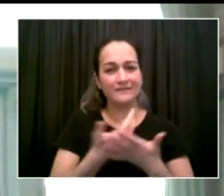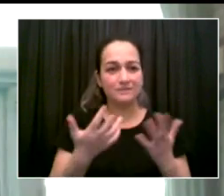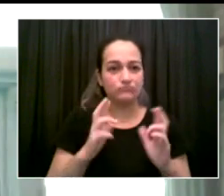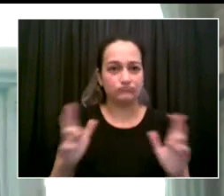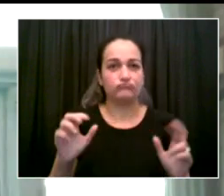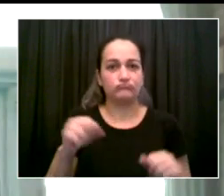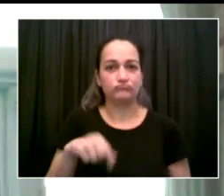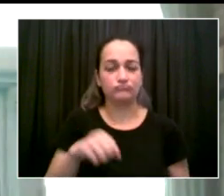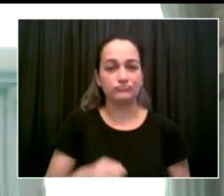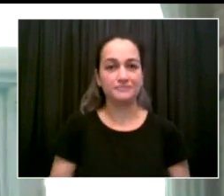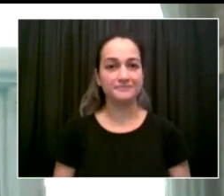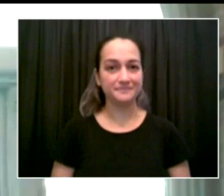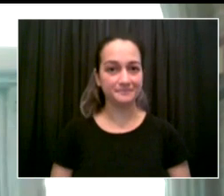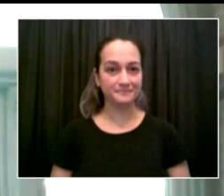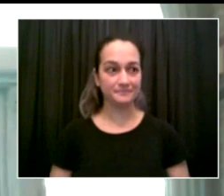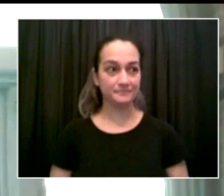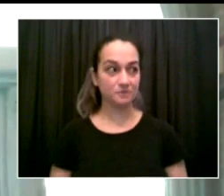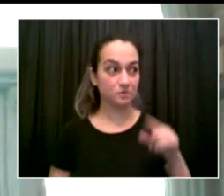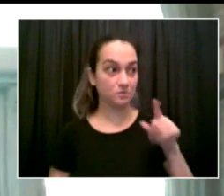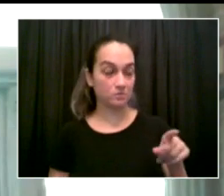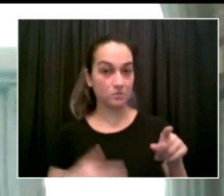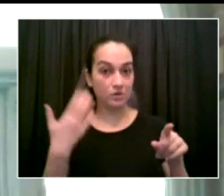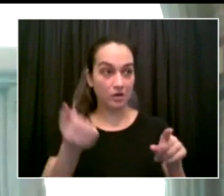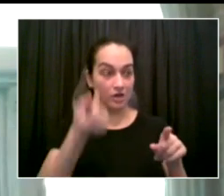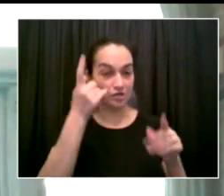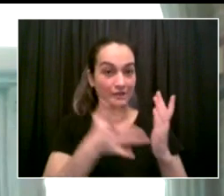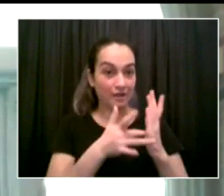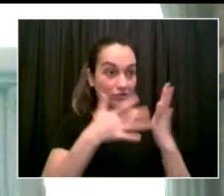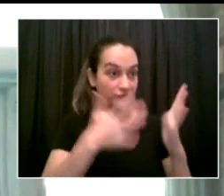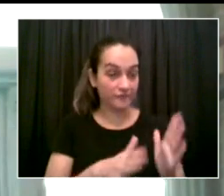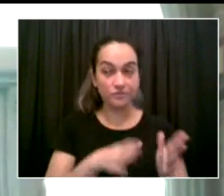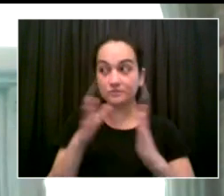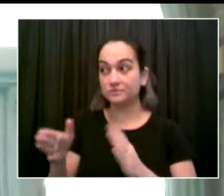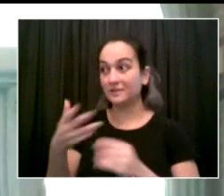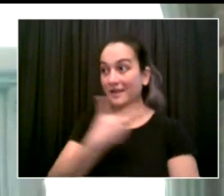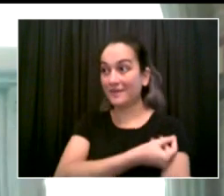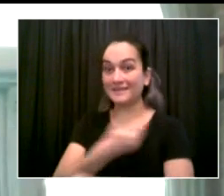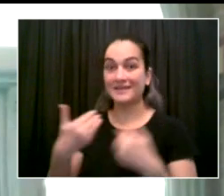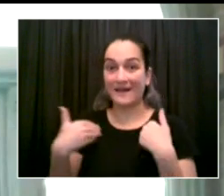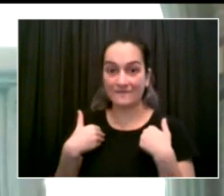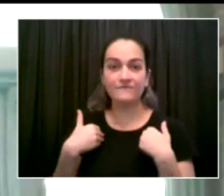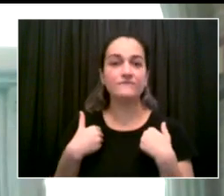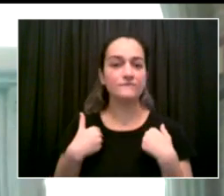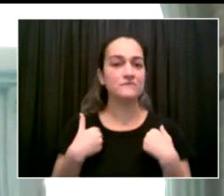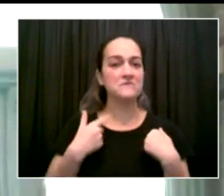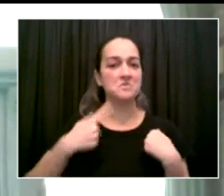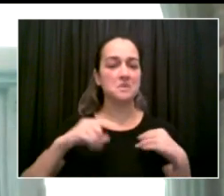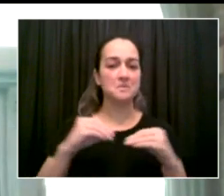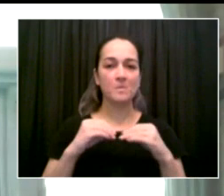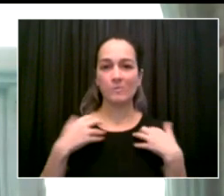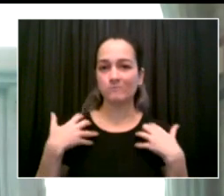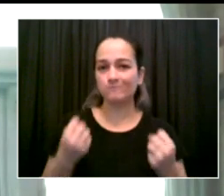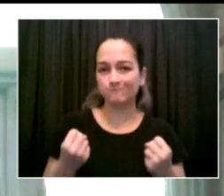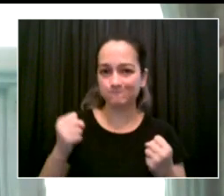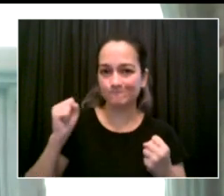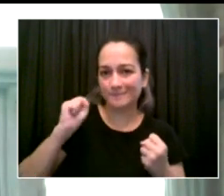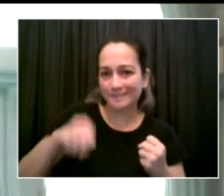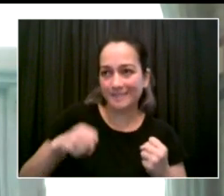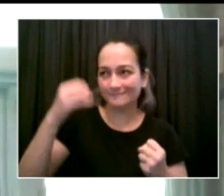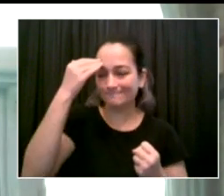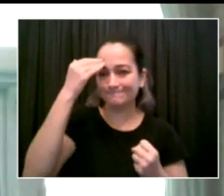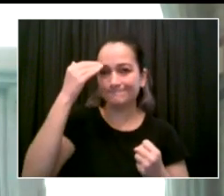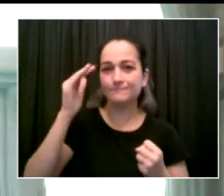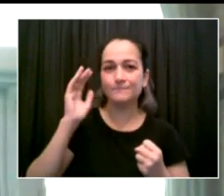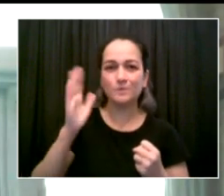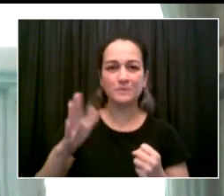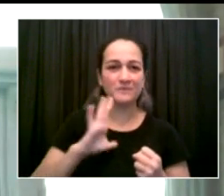LTE-enabled devices in the hands of our children. And so, you know, we spent the last year and a half getting ready, but we are going to